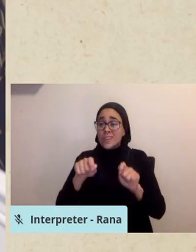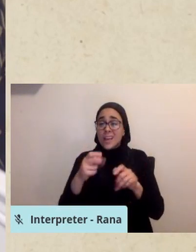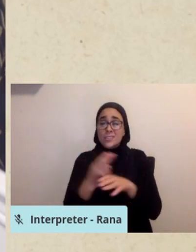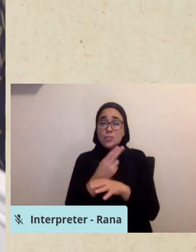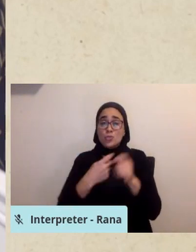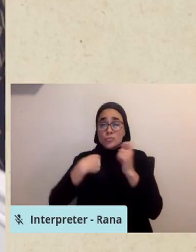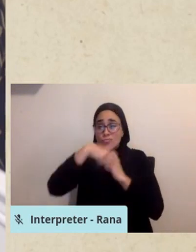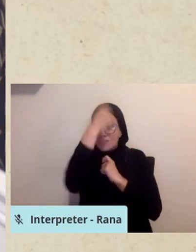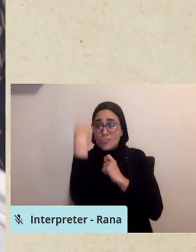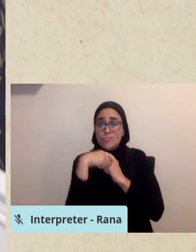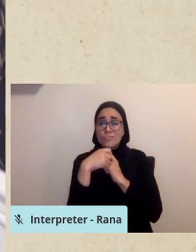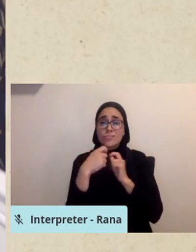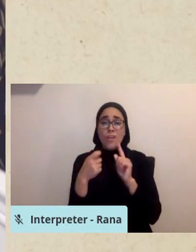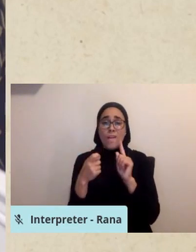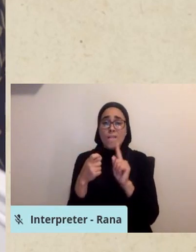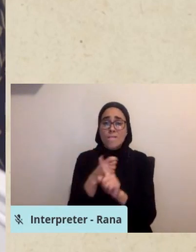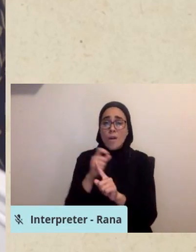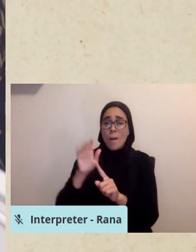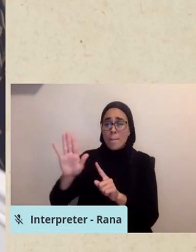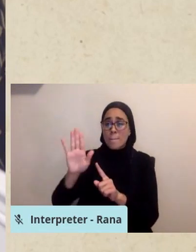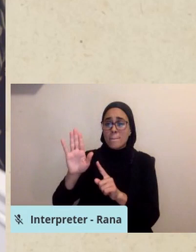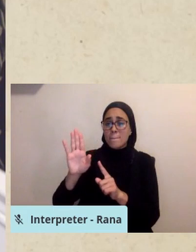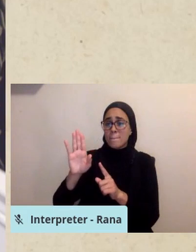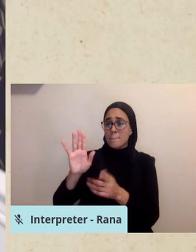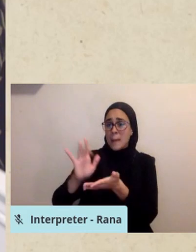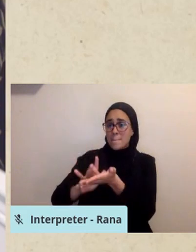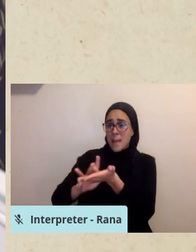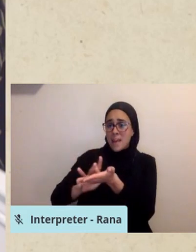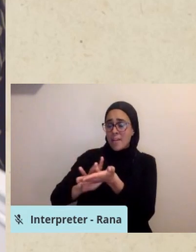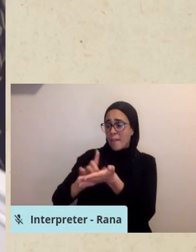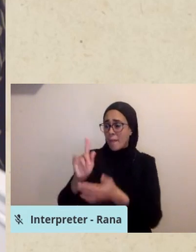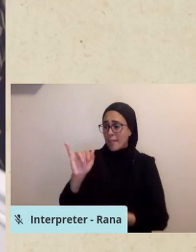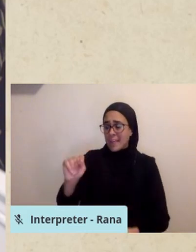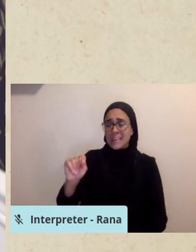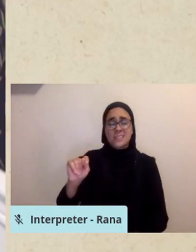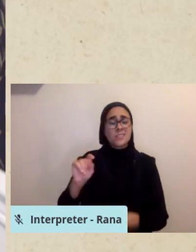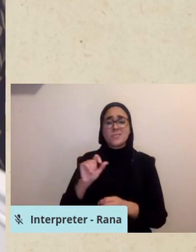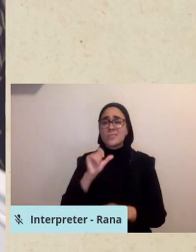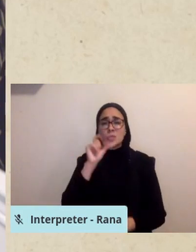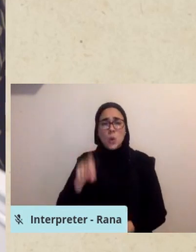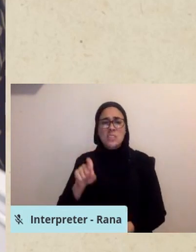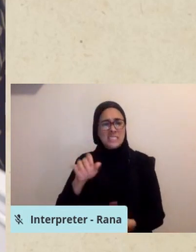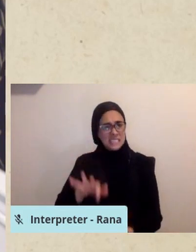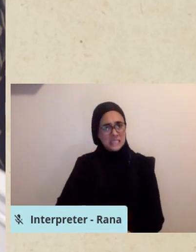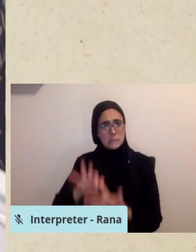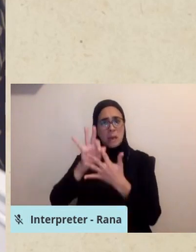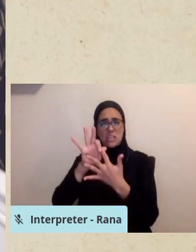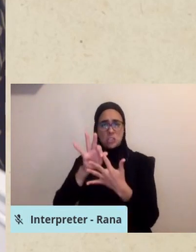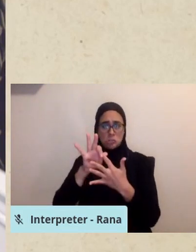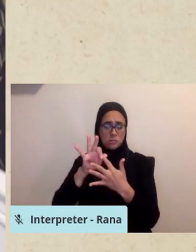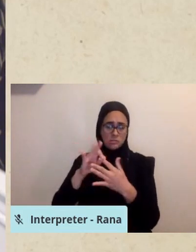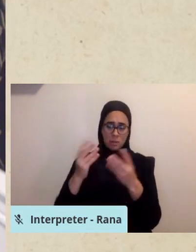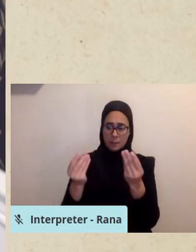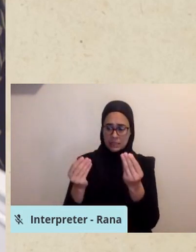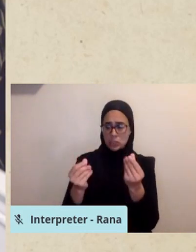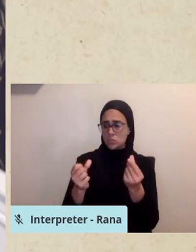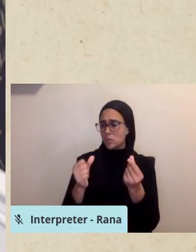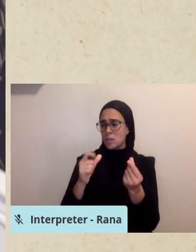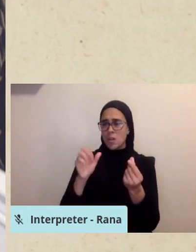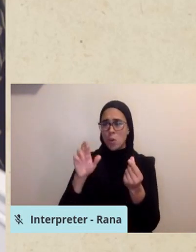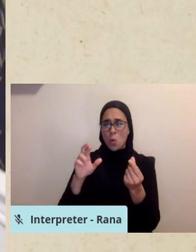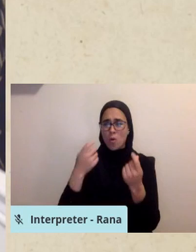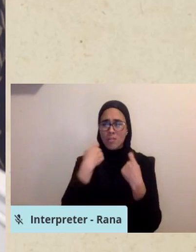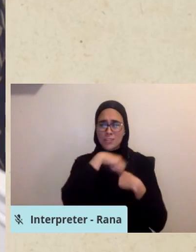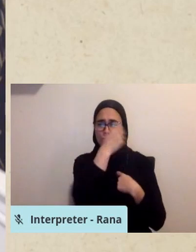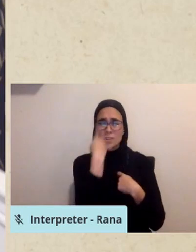might need from the chapel. It's not a special type of head wrap that you have, like a hijab